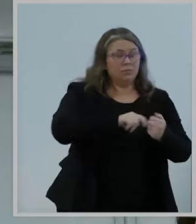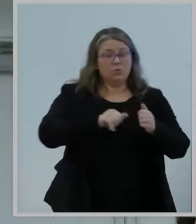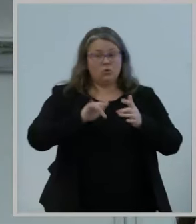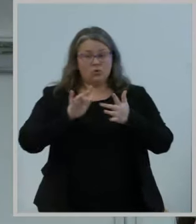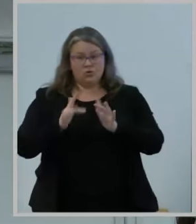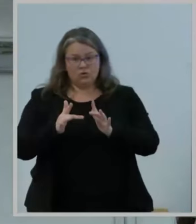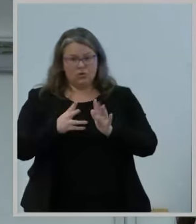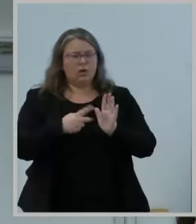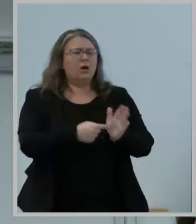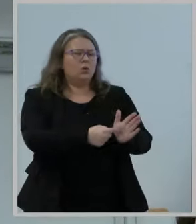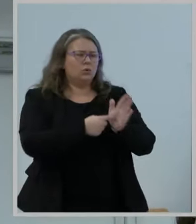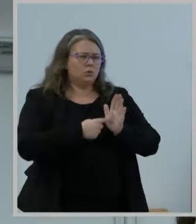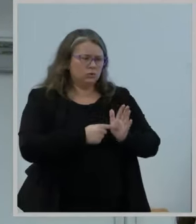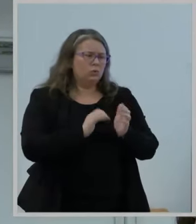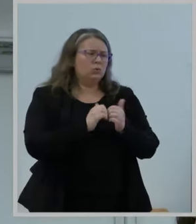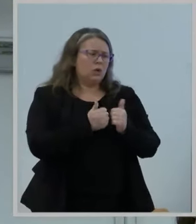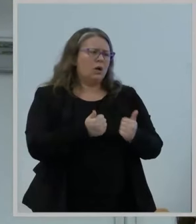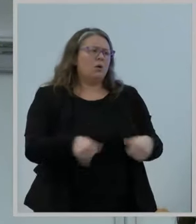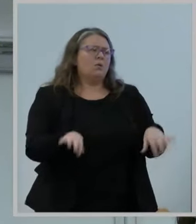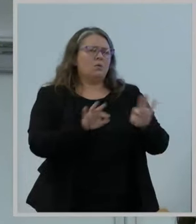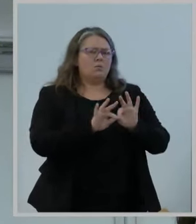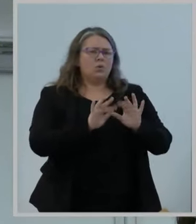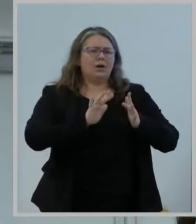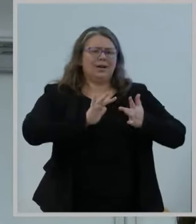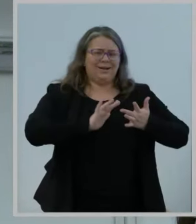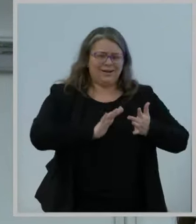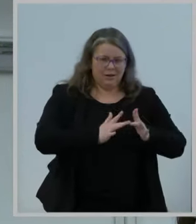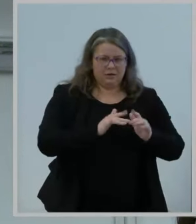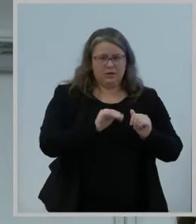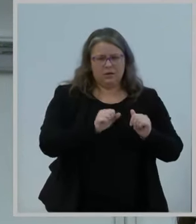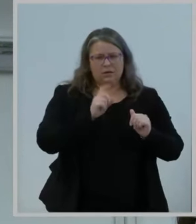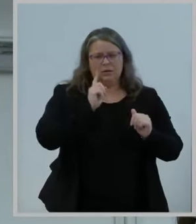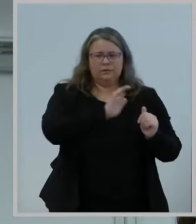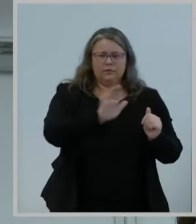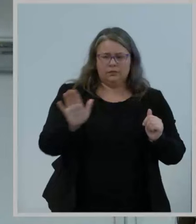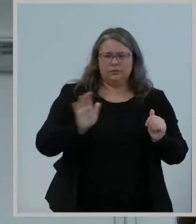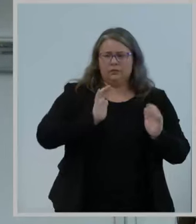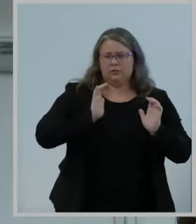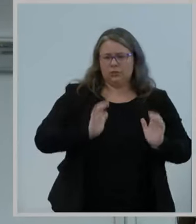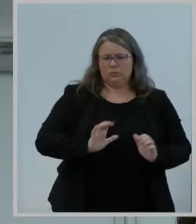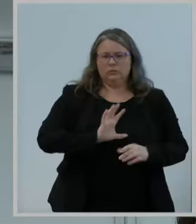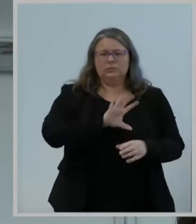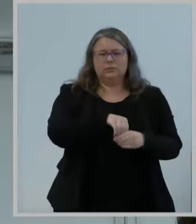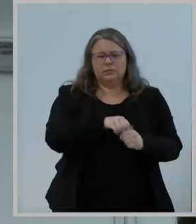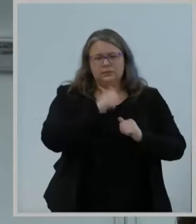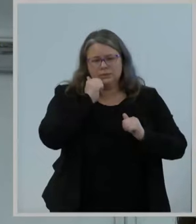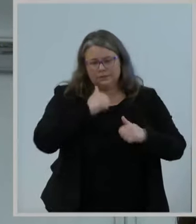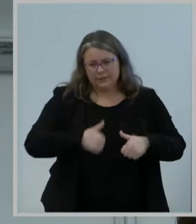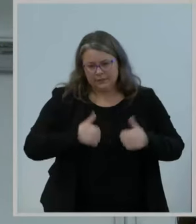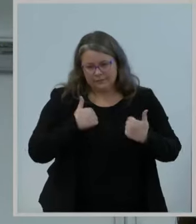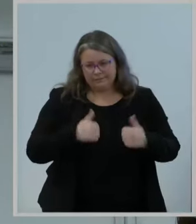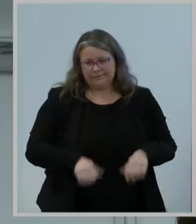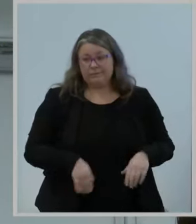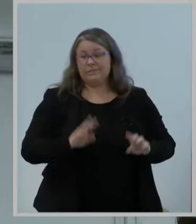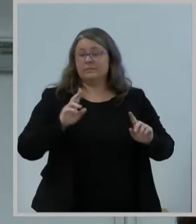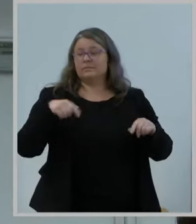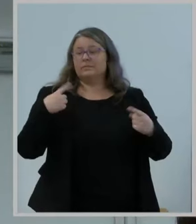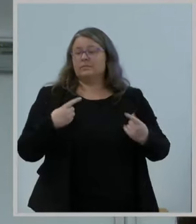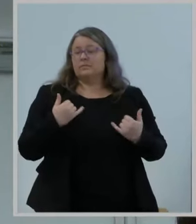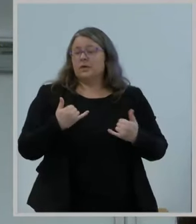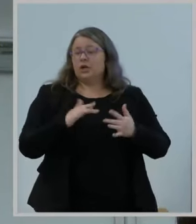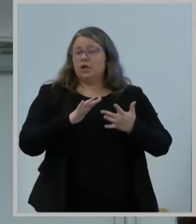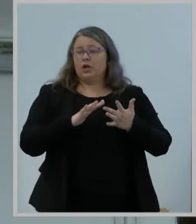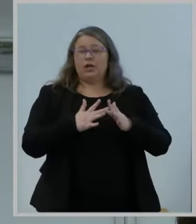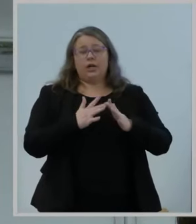connections are for consumers' participation in our society and economy. Since the birth of the modern Internet in the 1990s,